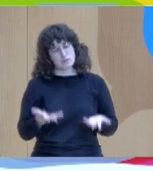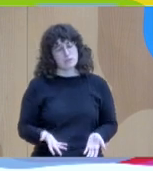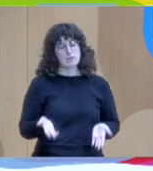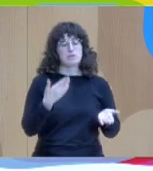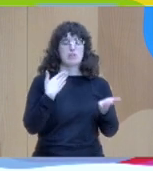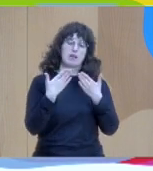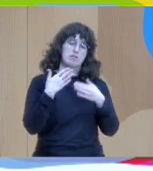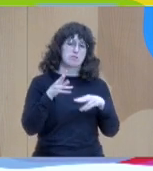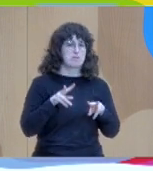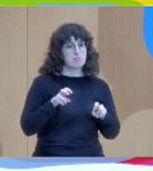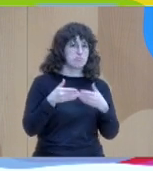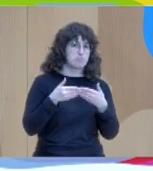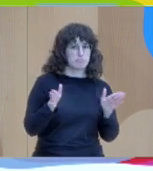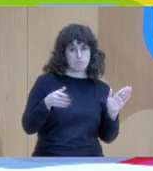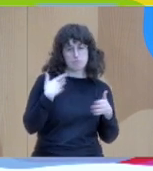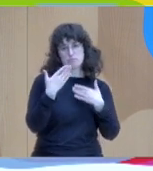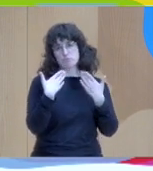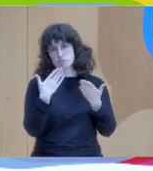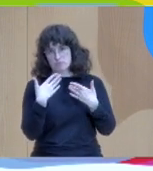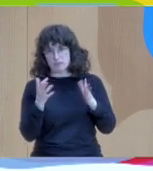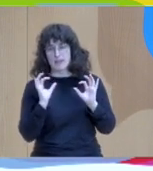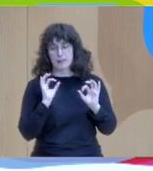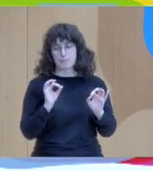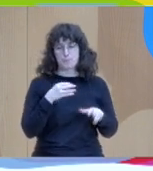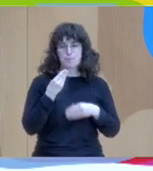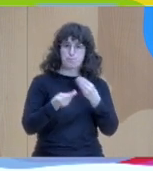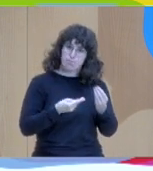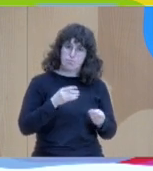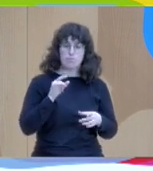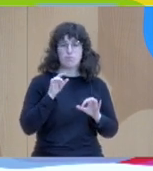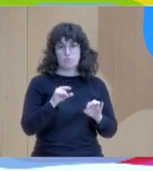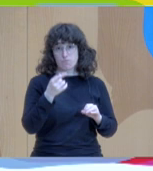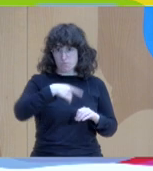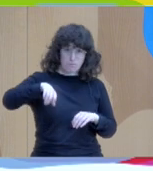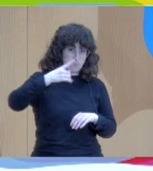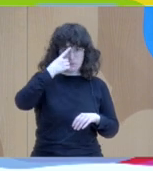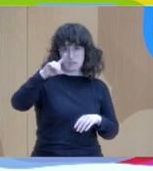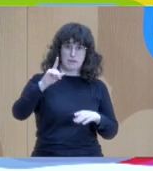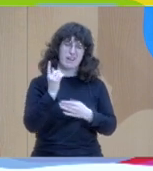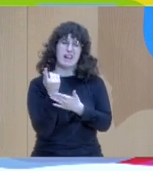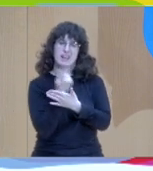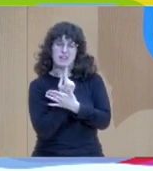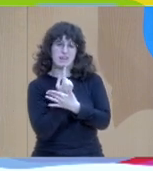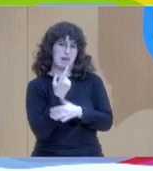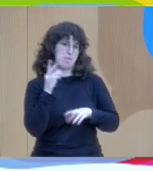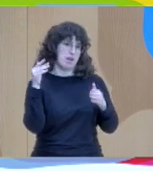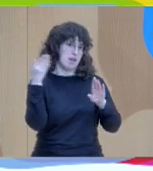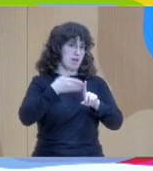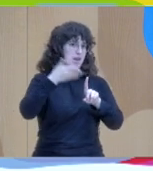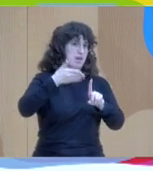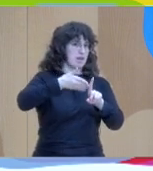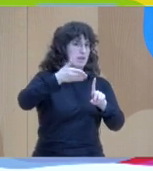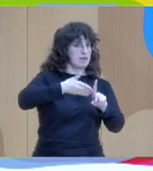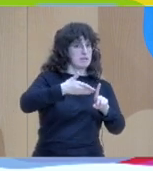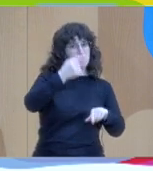you know that in early intervention the idea is that the earlier you intervene the